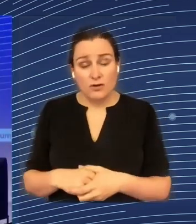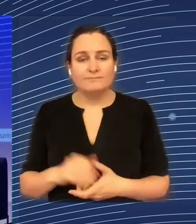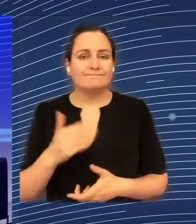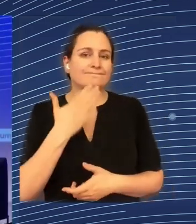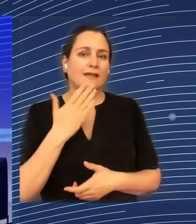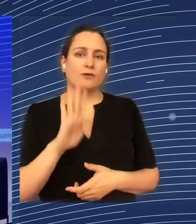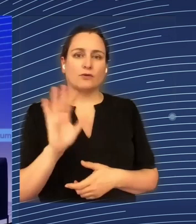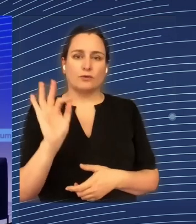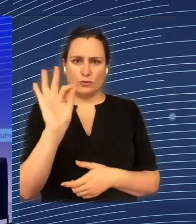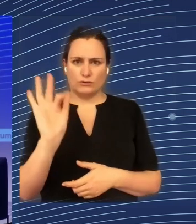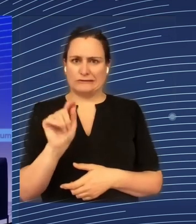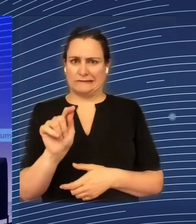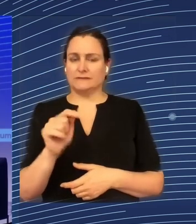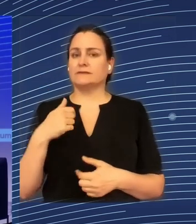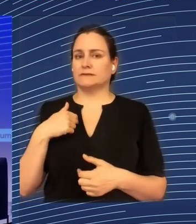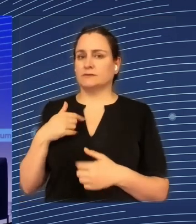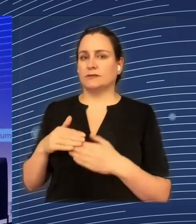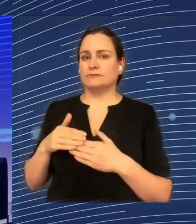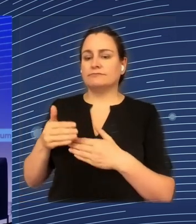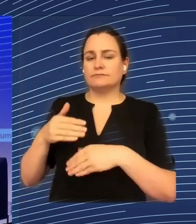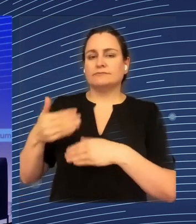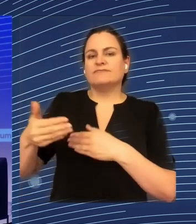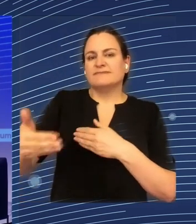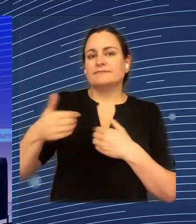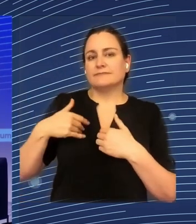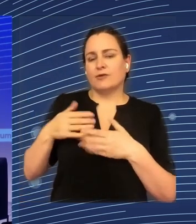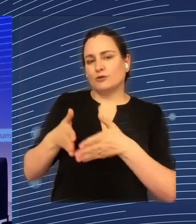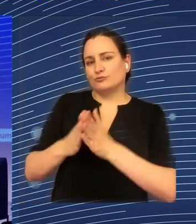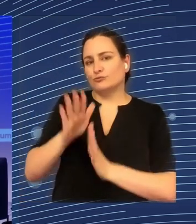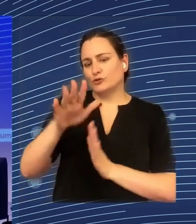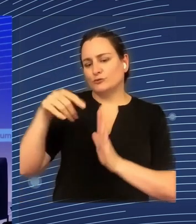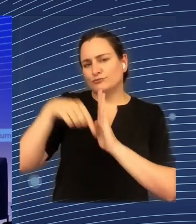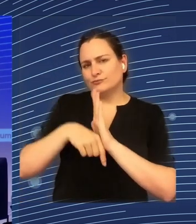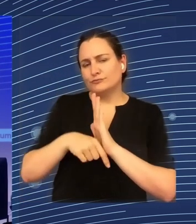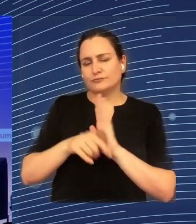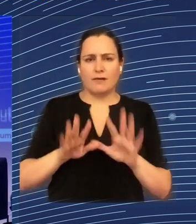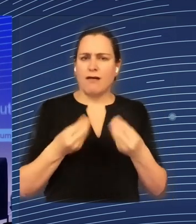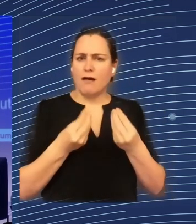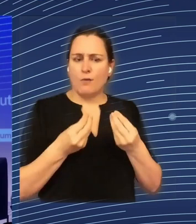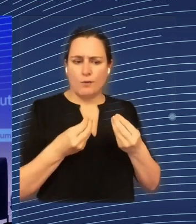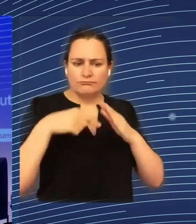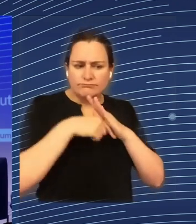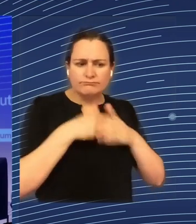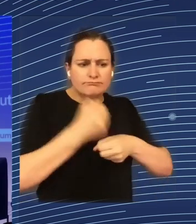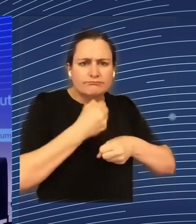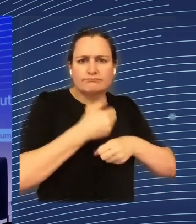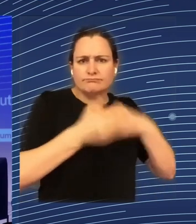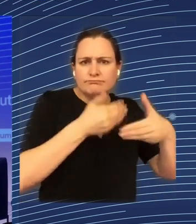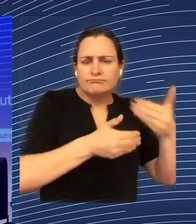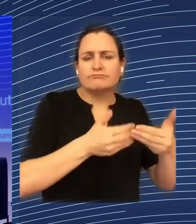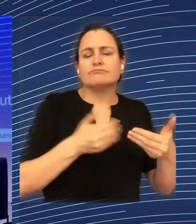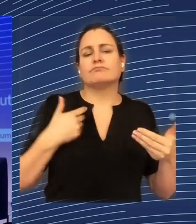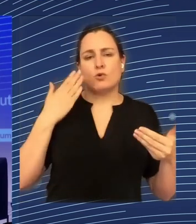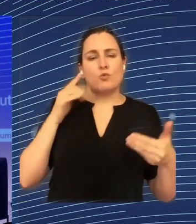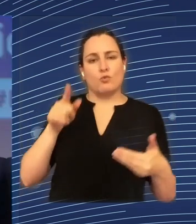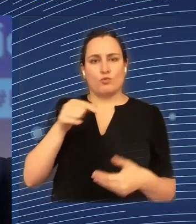later on and ask you a little more about how to make it more efficient. Because now we have quite a good understanding of how you think it should be simplified as